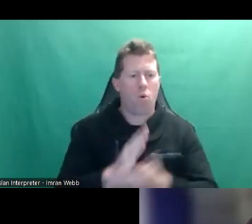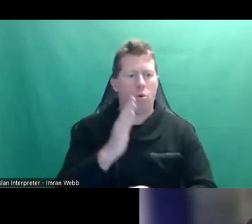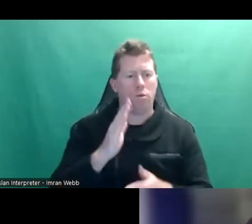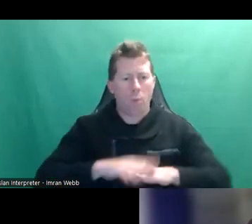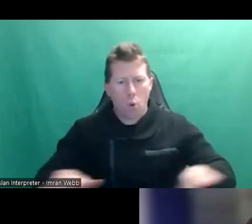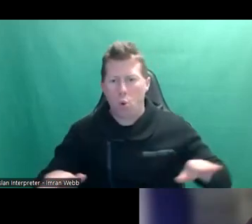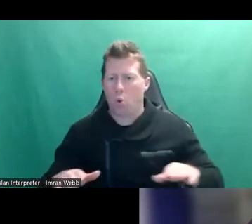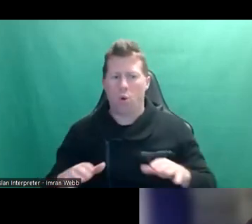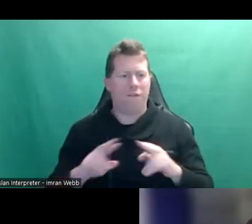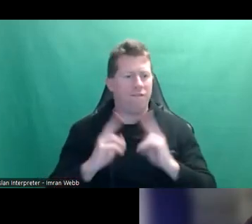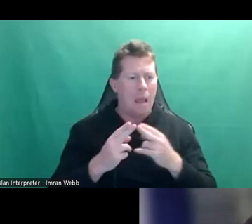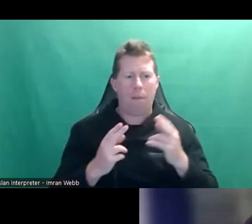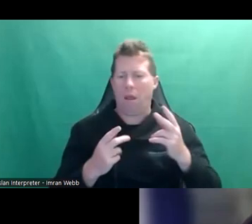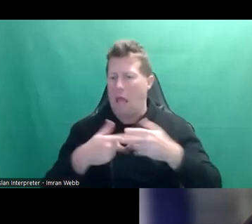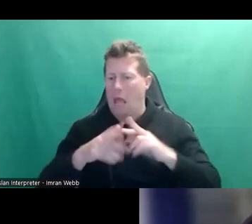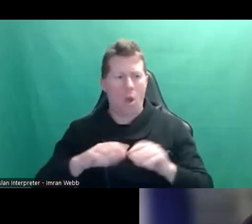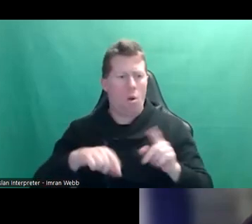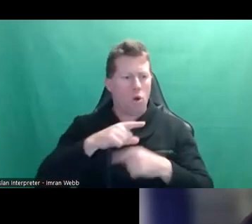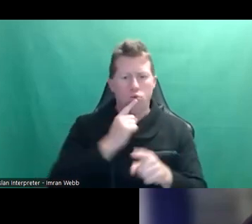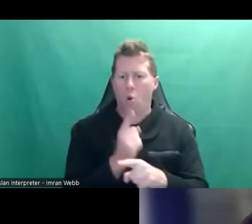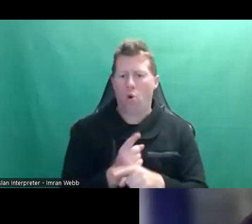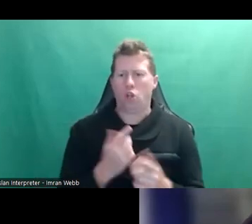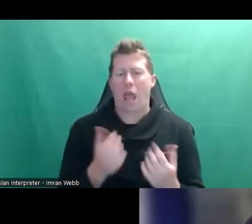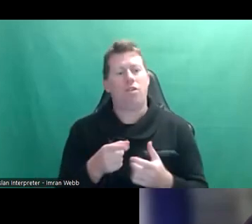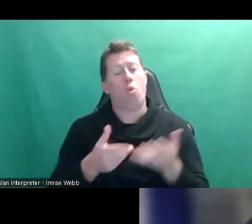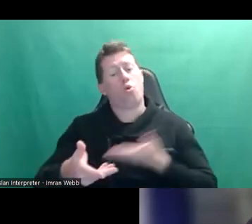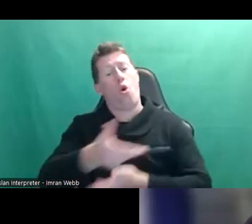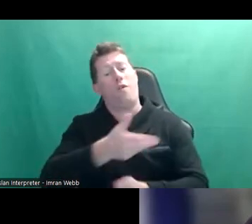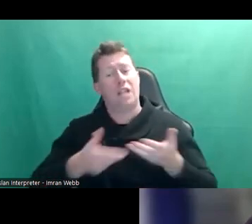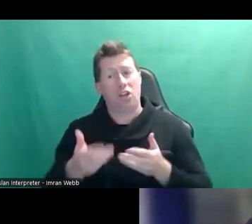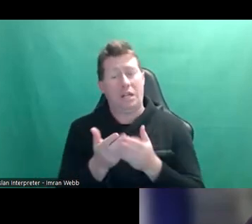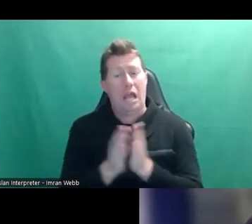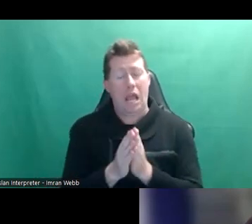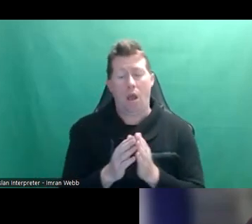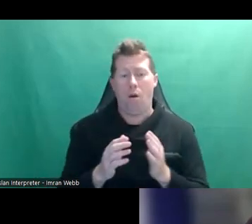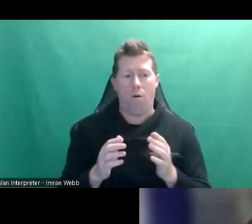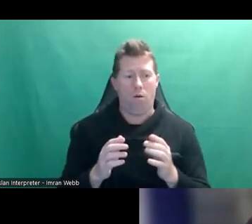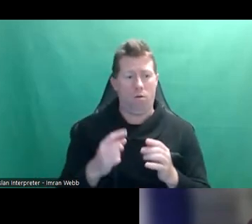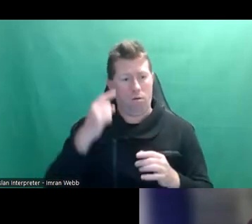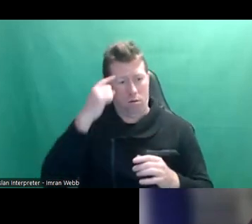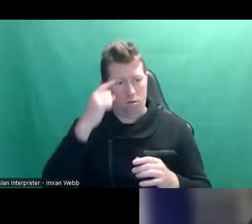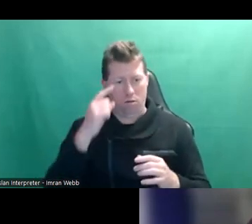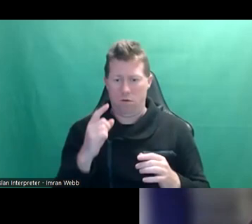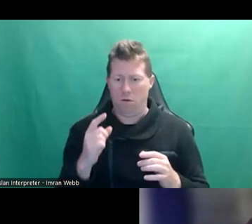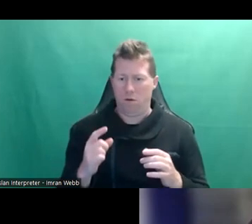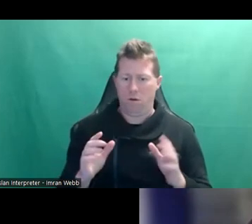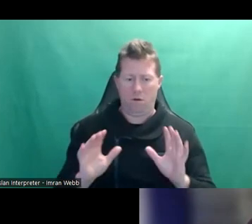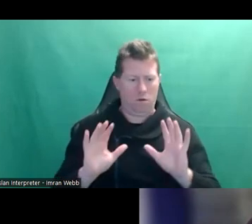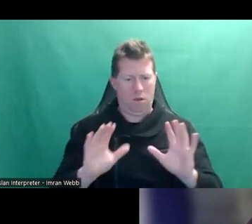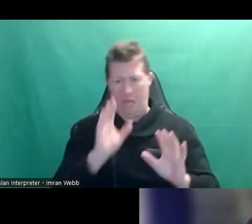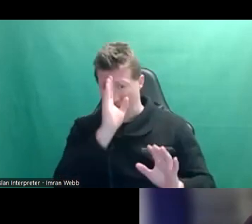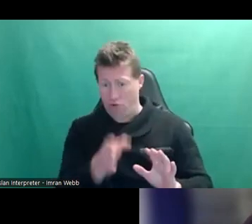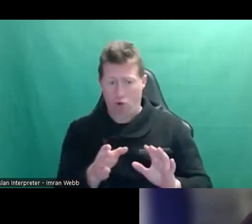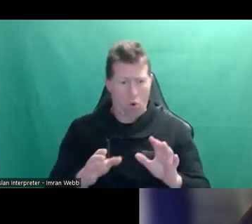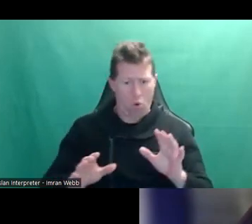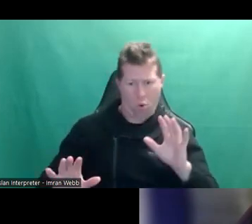of family stresses and stuff like that. So having these conversations in a way that isn't strictly heteronormative can be really a really good